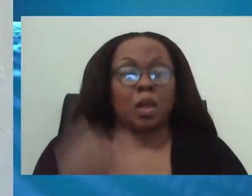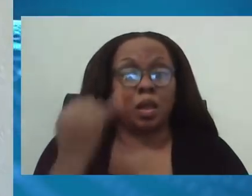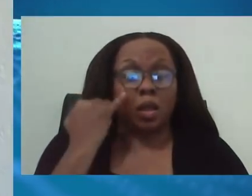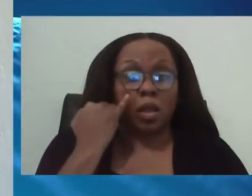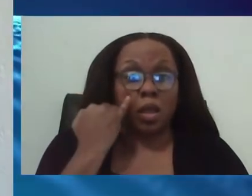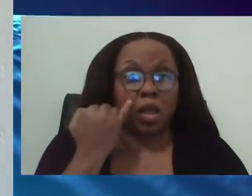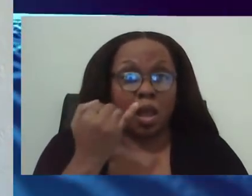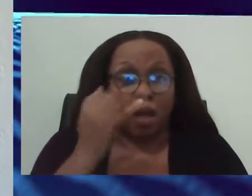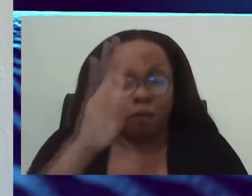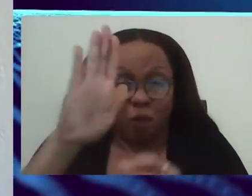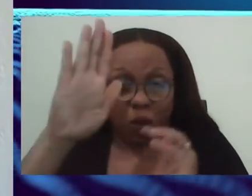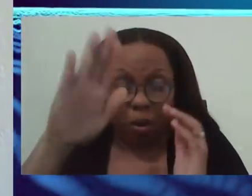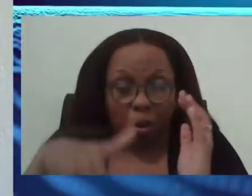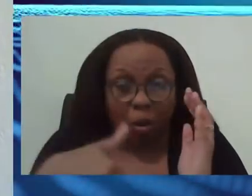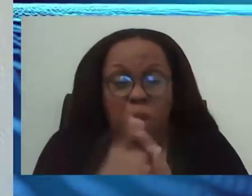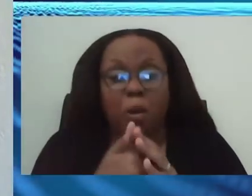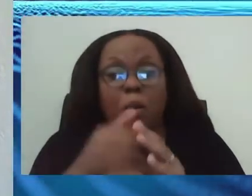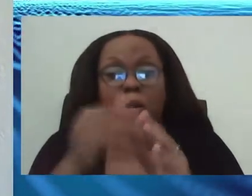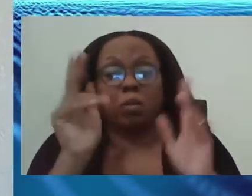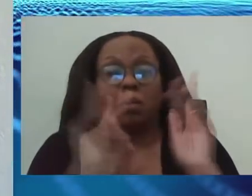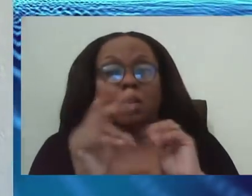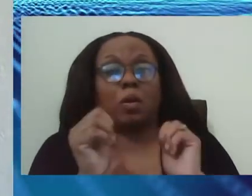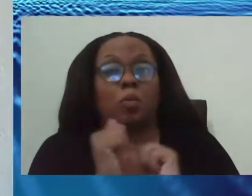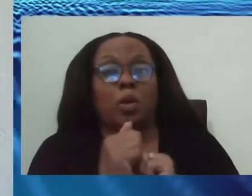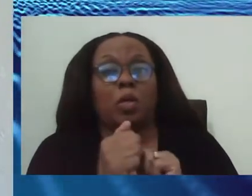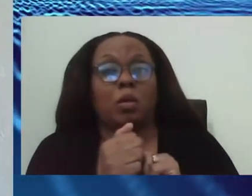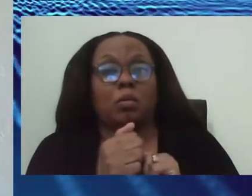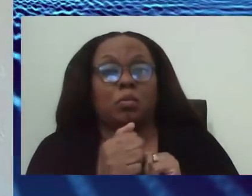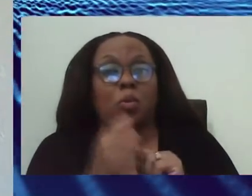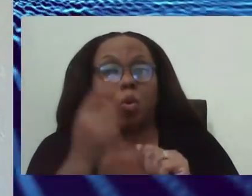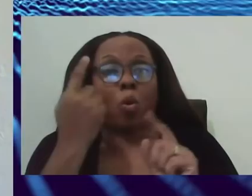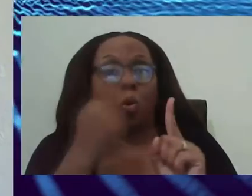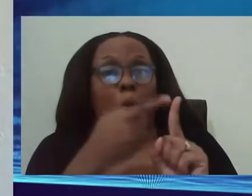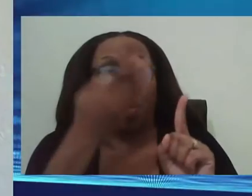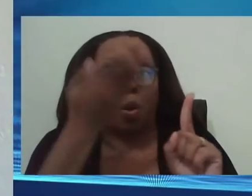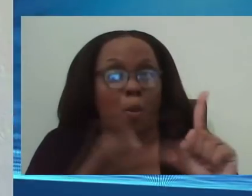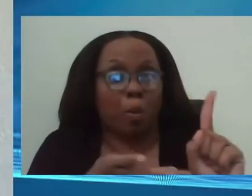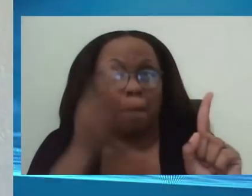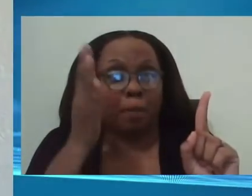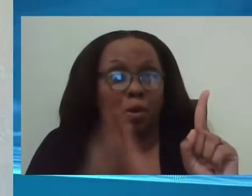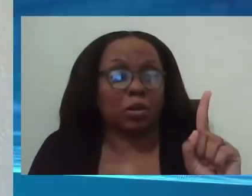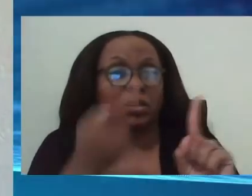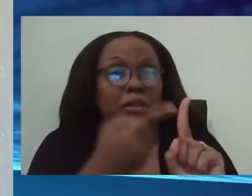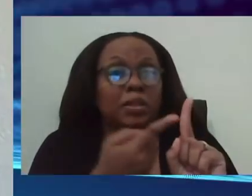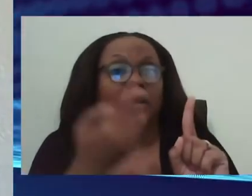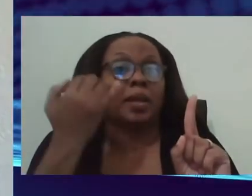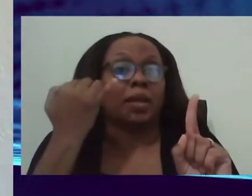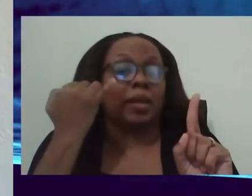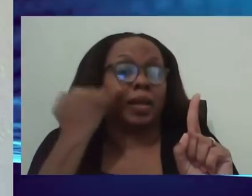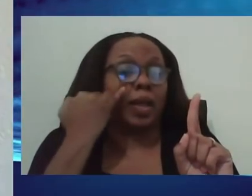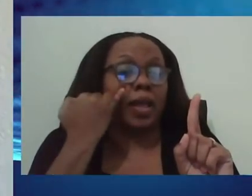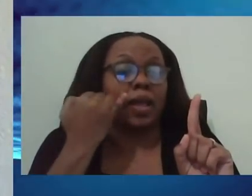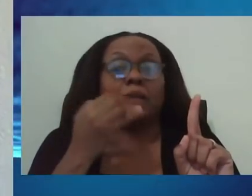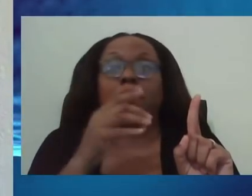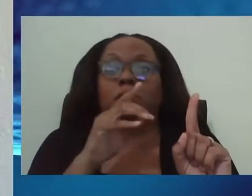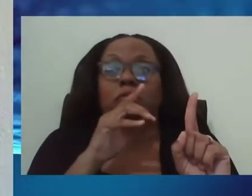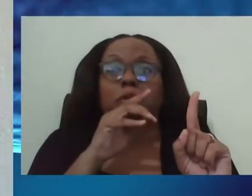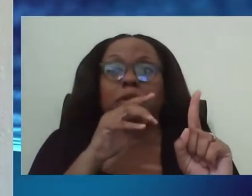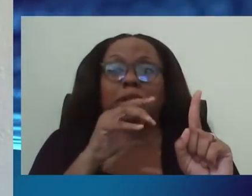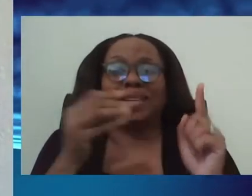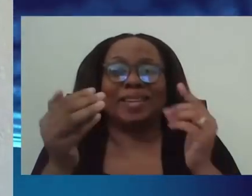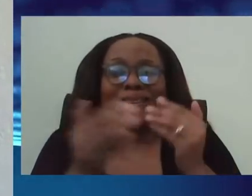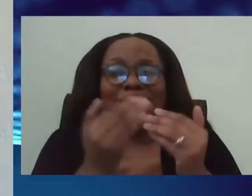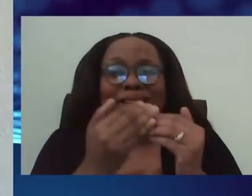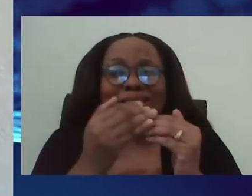to less than one person that you can start to see a fall. So the models are saying that